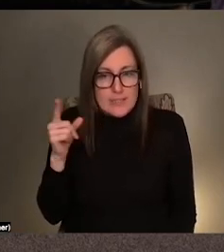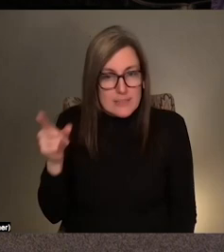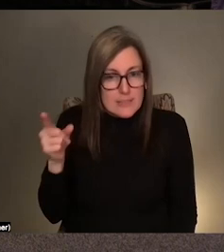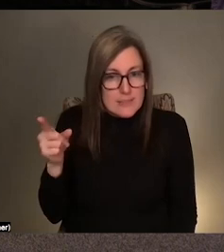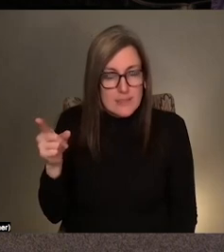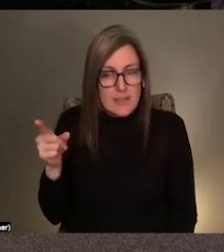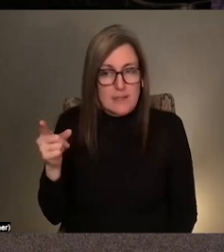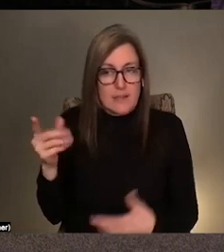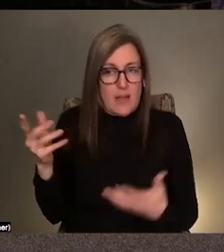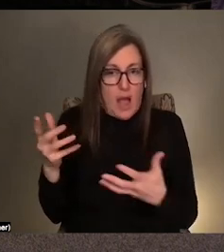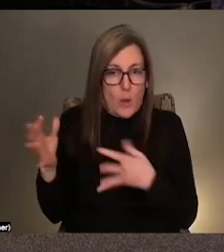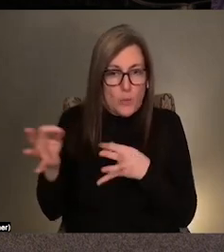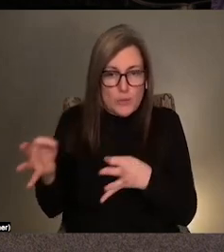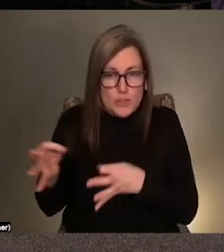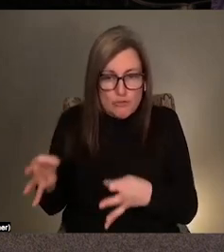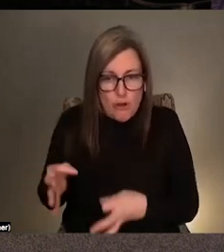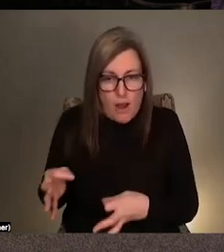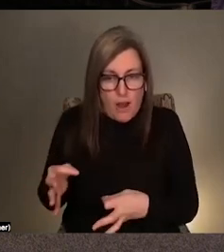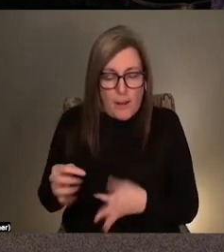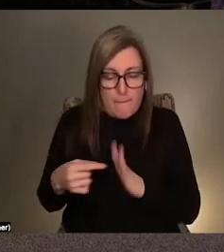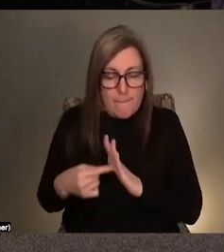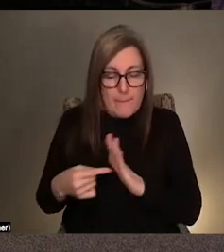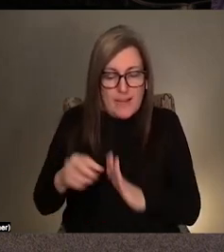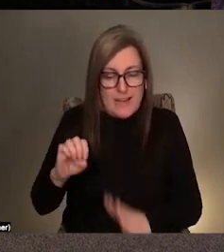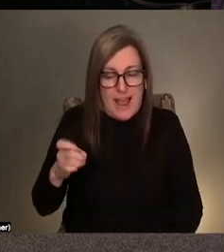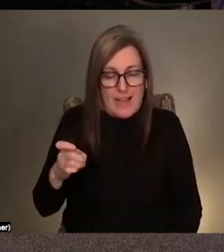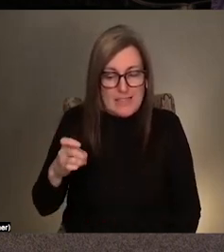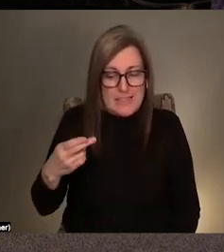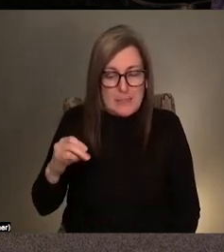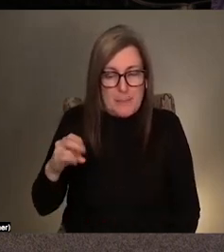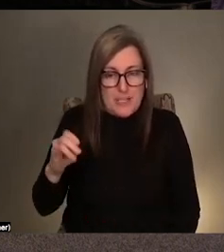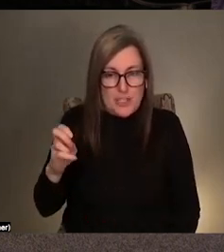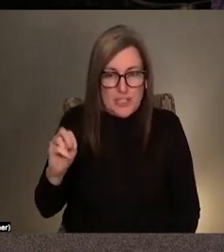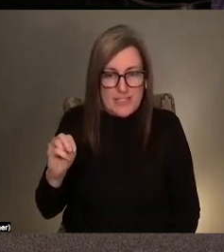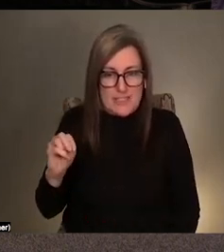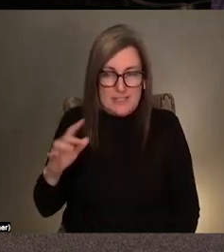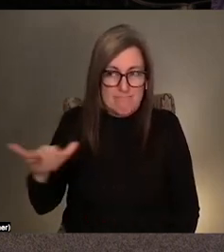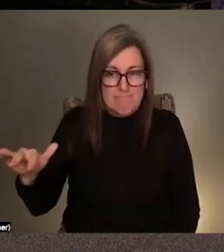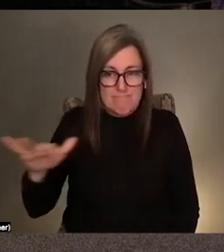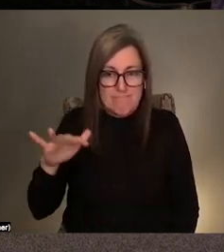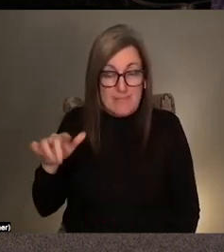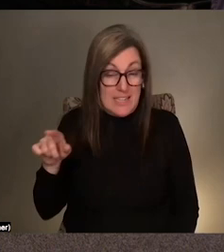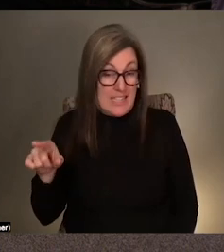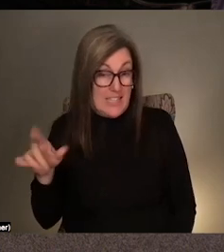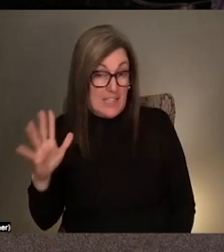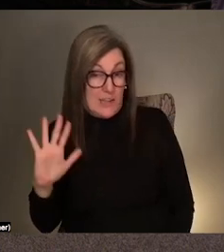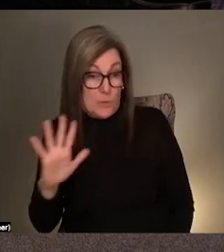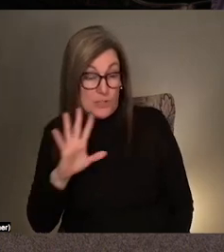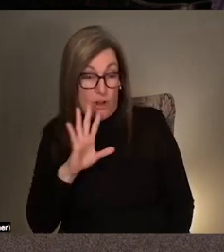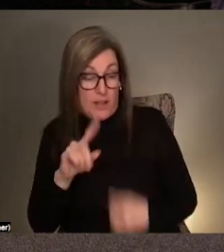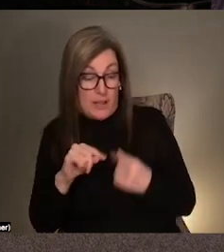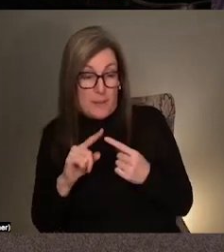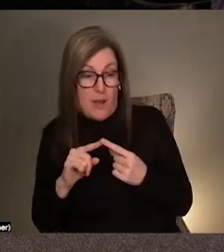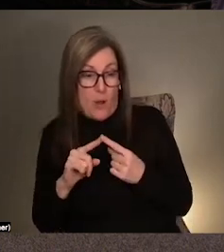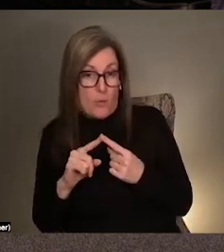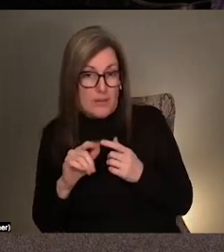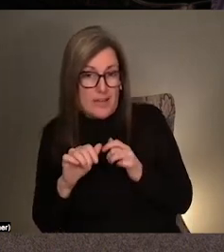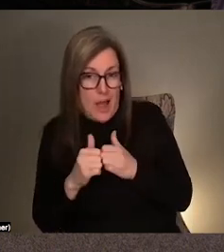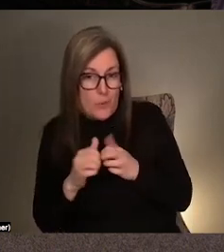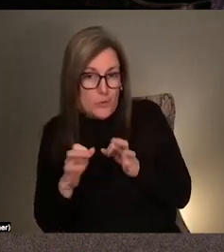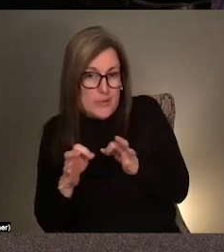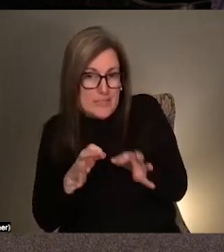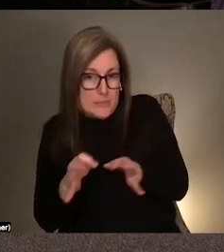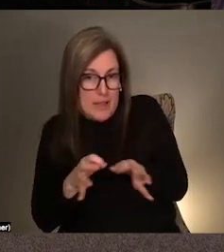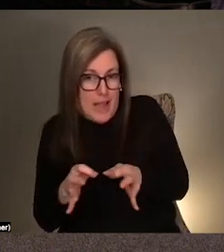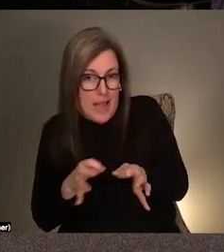gets used to describe exhibition spaces, even the way he talked about how one might like explain the sound is something that